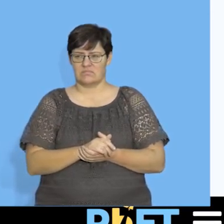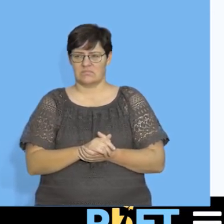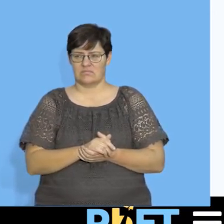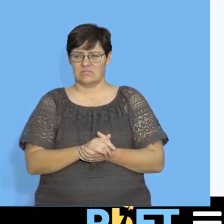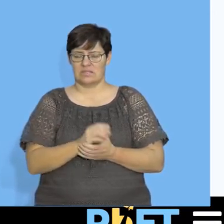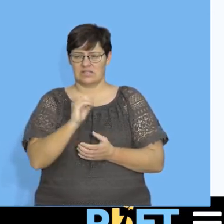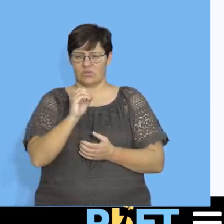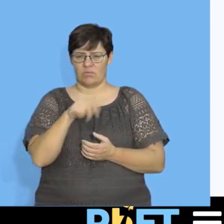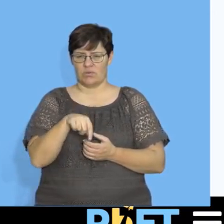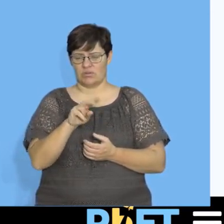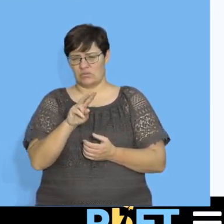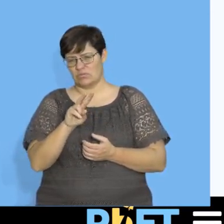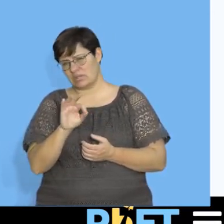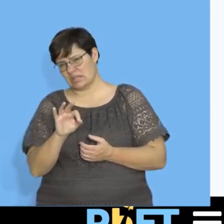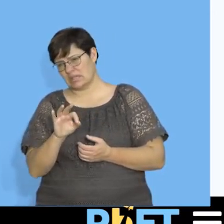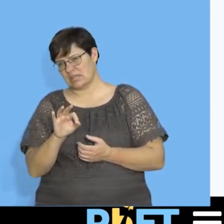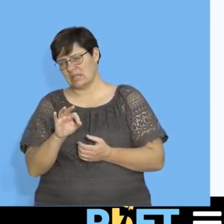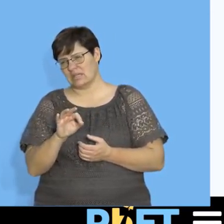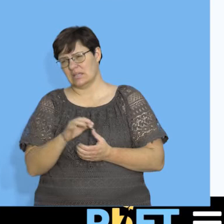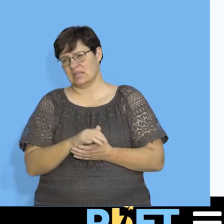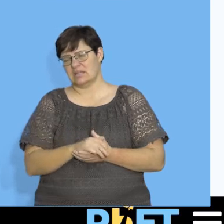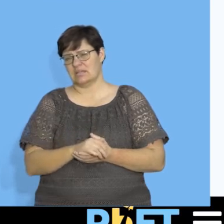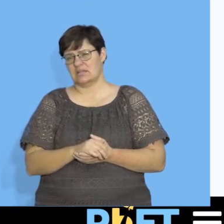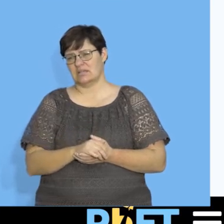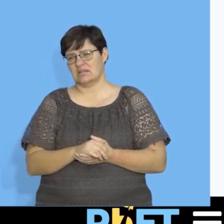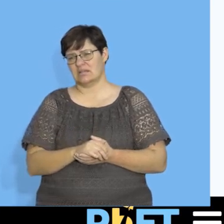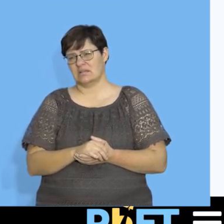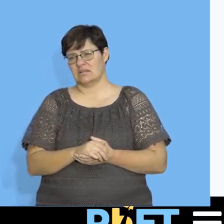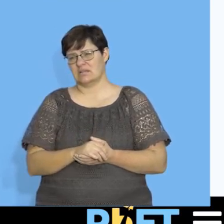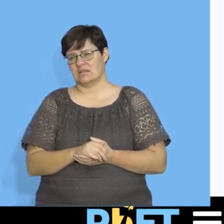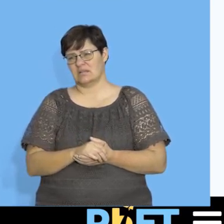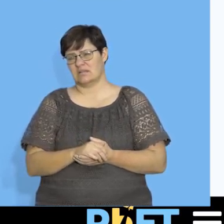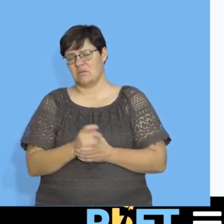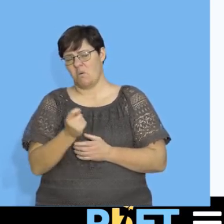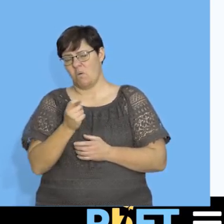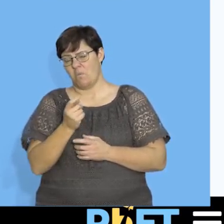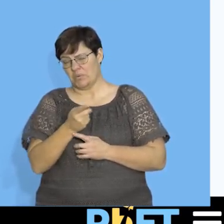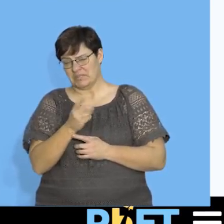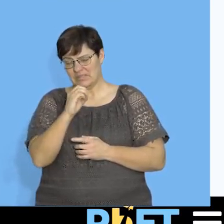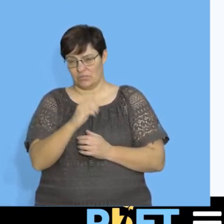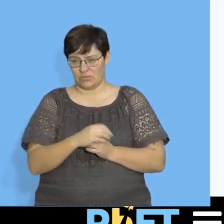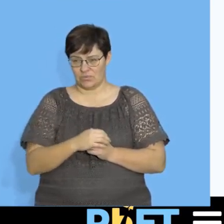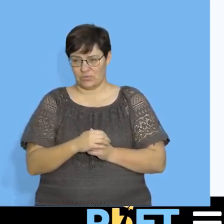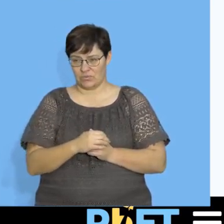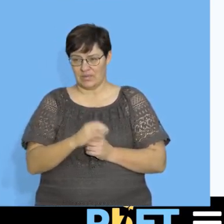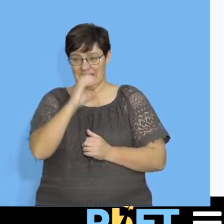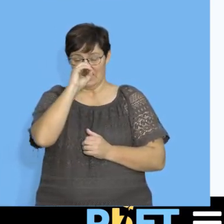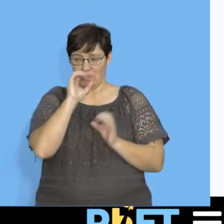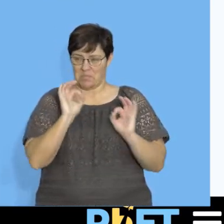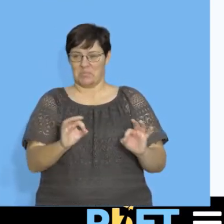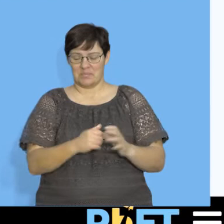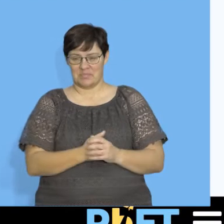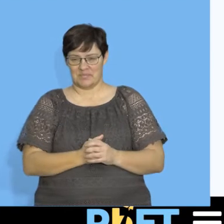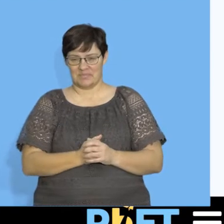Okay. Zero point two three. It's increasing there. Yeah, there. Almost there. We're getting